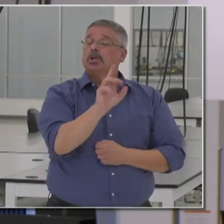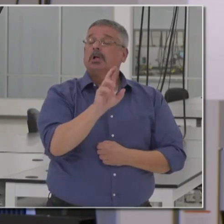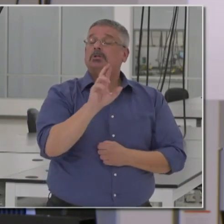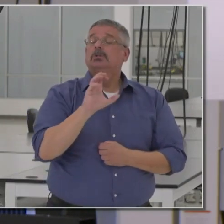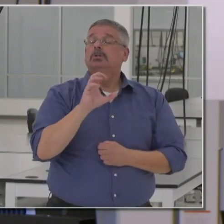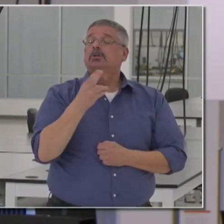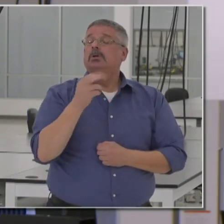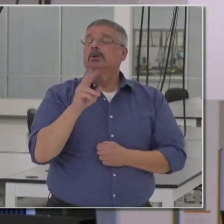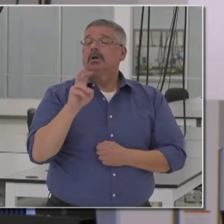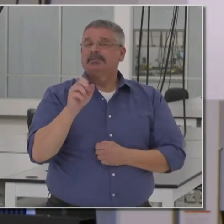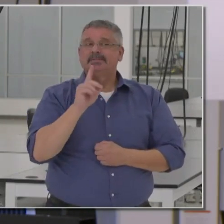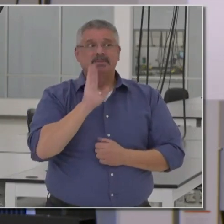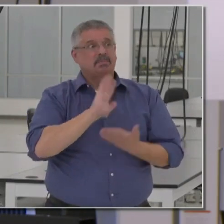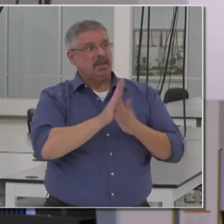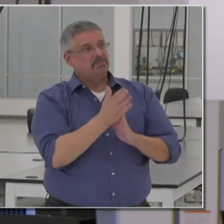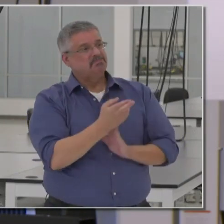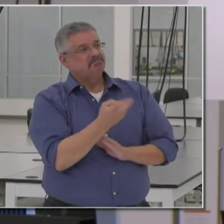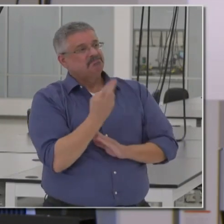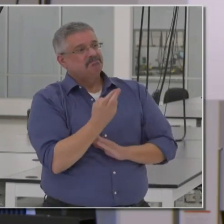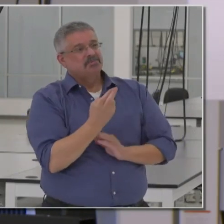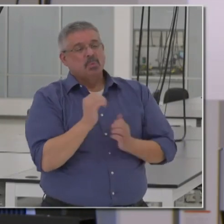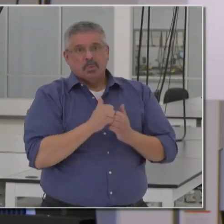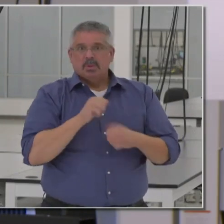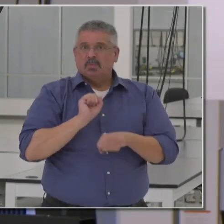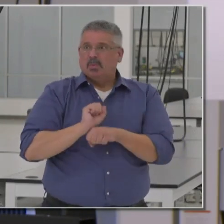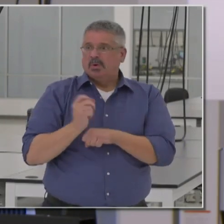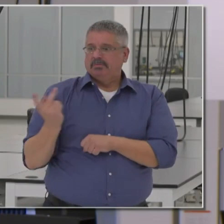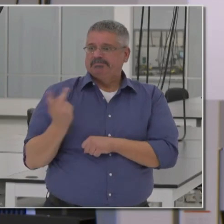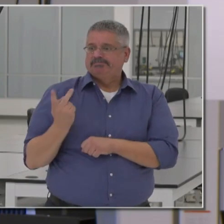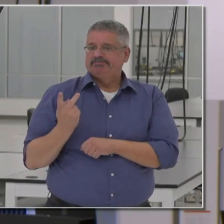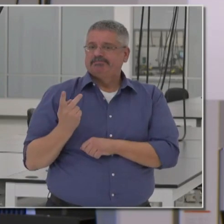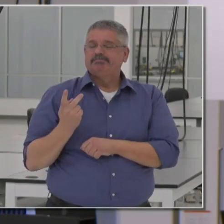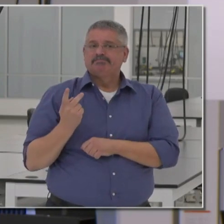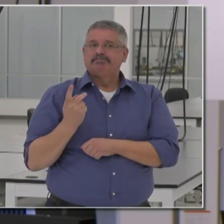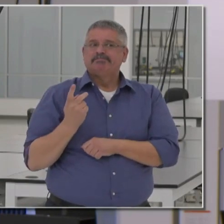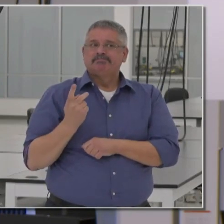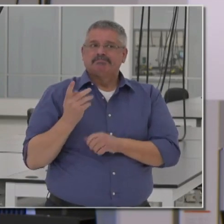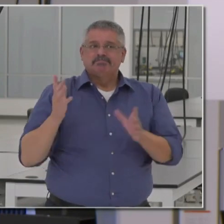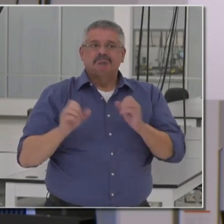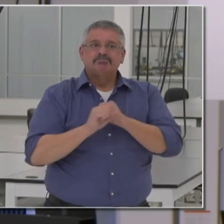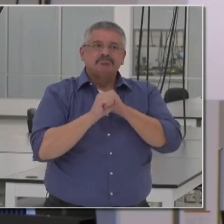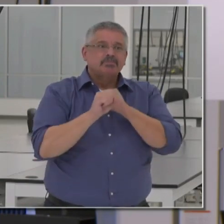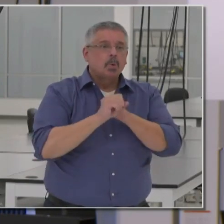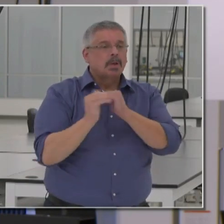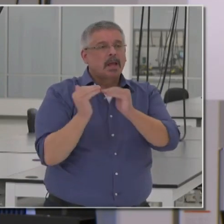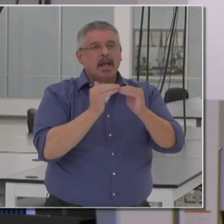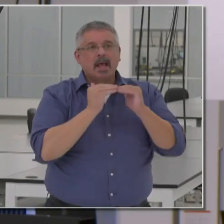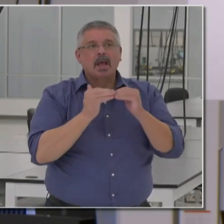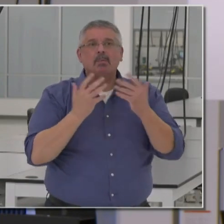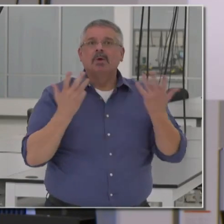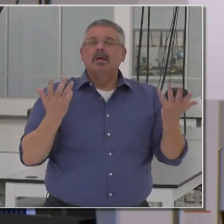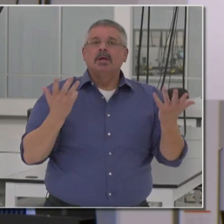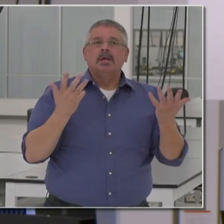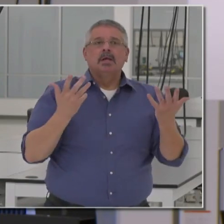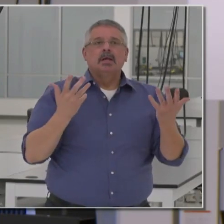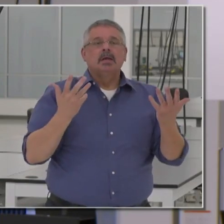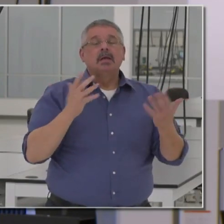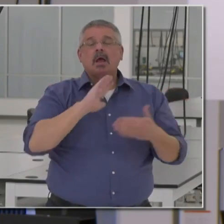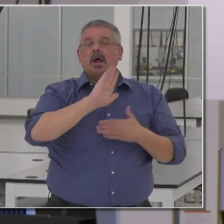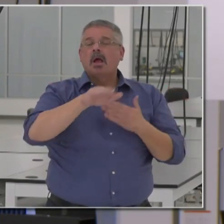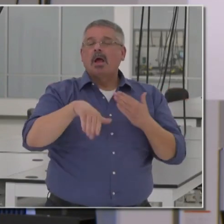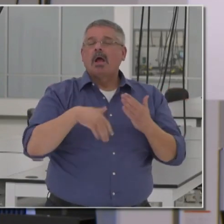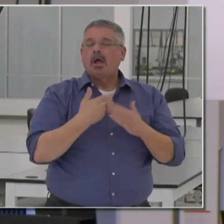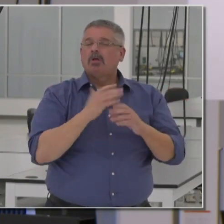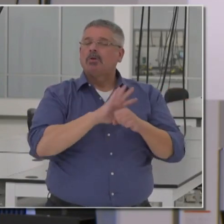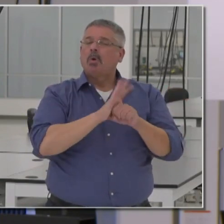become a close friend because of all of the, the work he does around, uh, promoting equity and, uh, equality around our